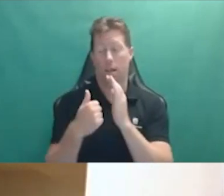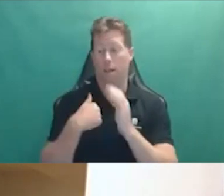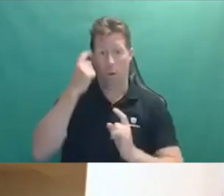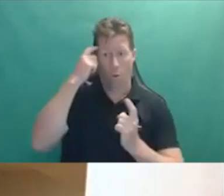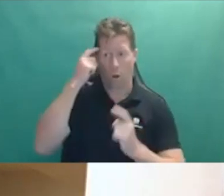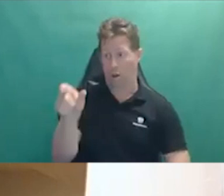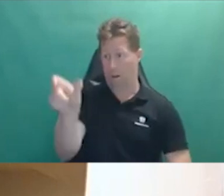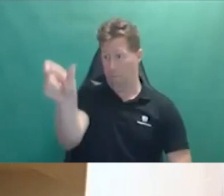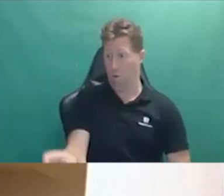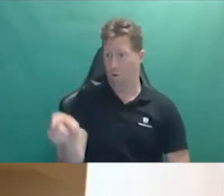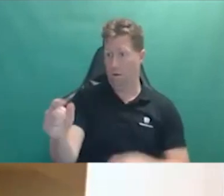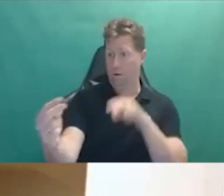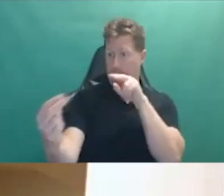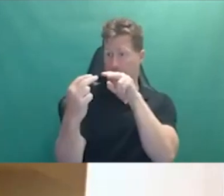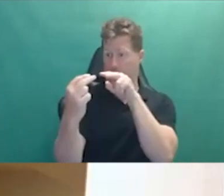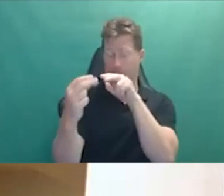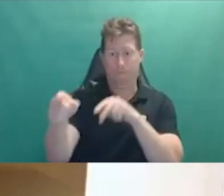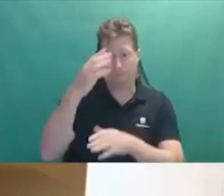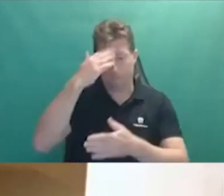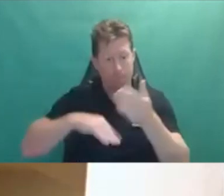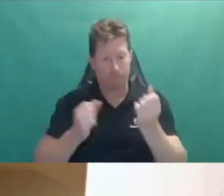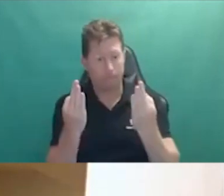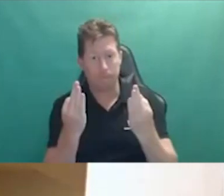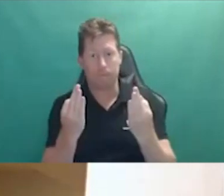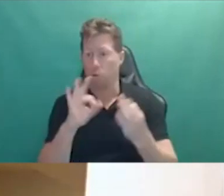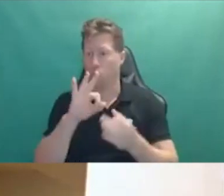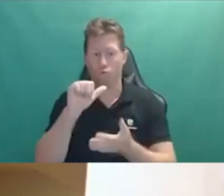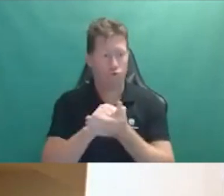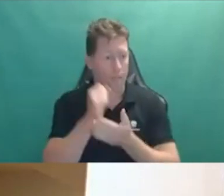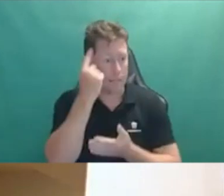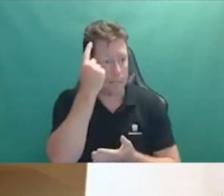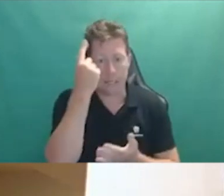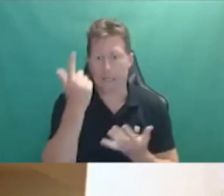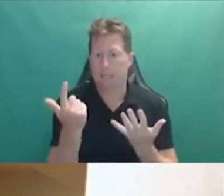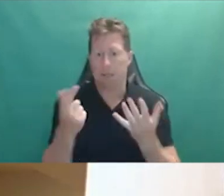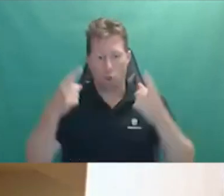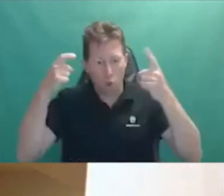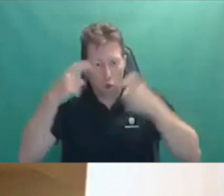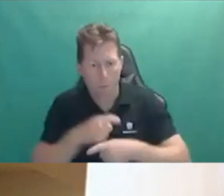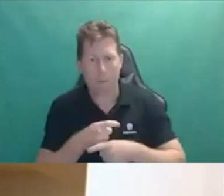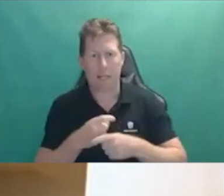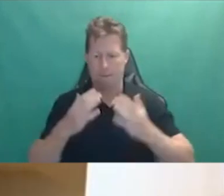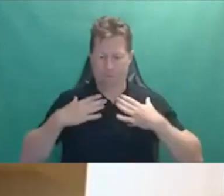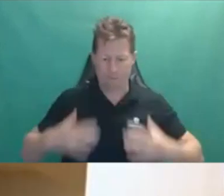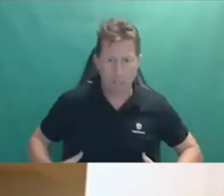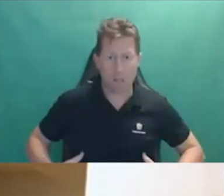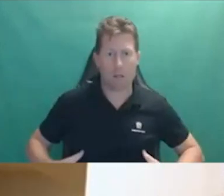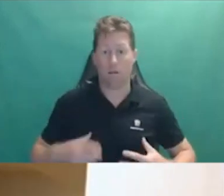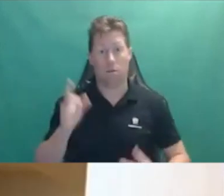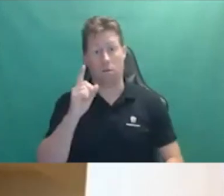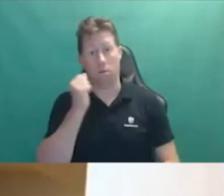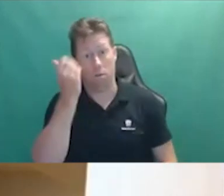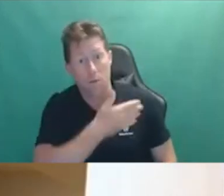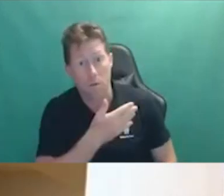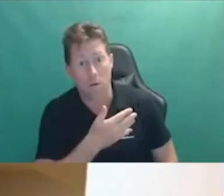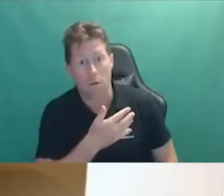right experience or skills or training for people with invisible disabilities or complex disabilities or First Nations people or